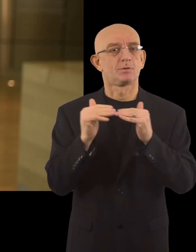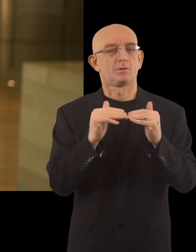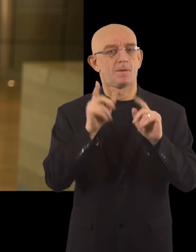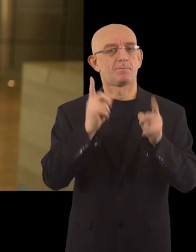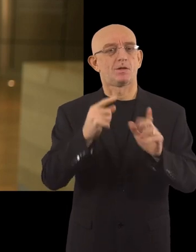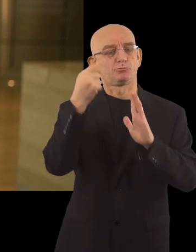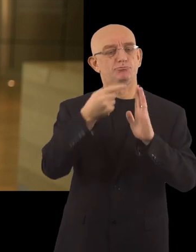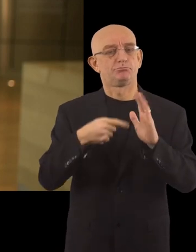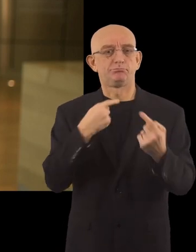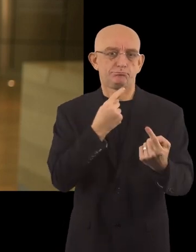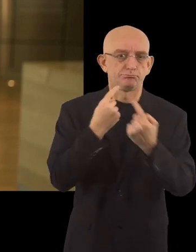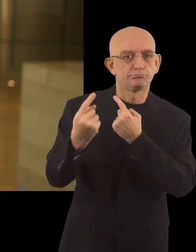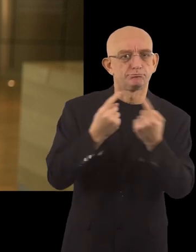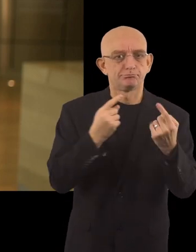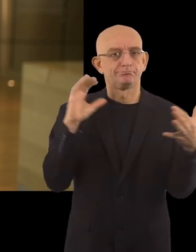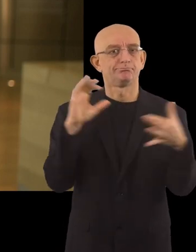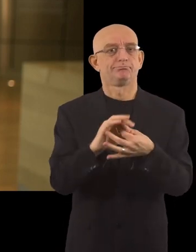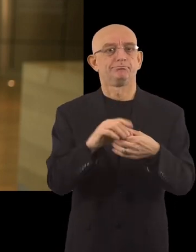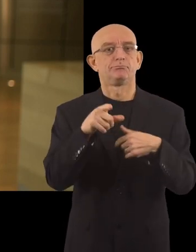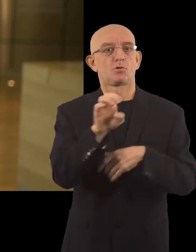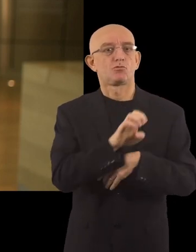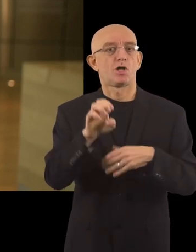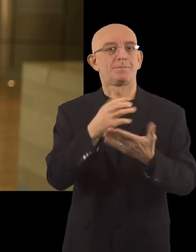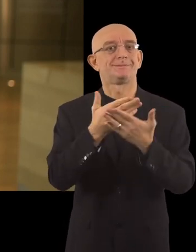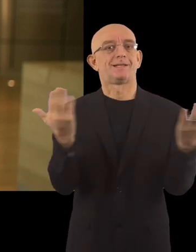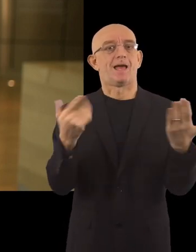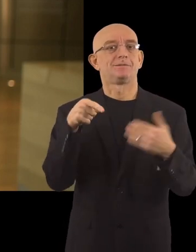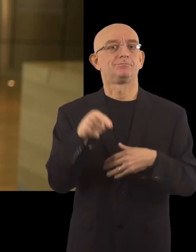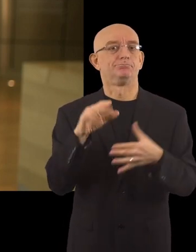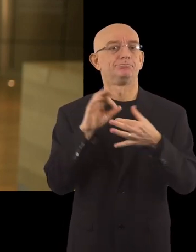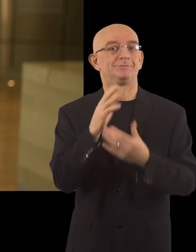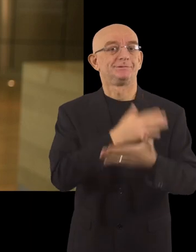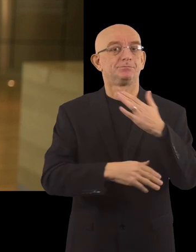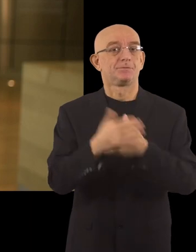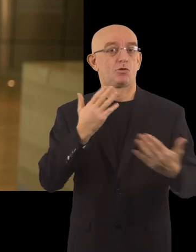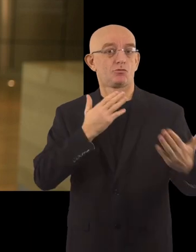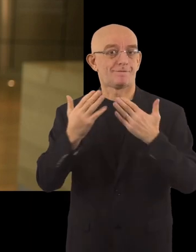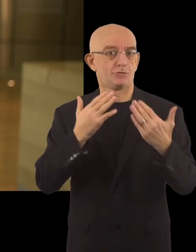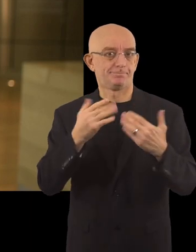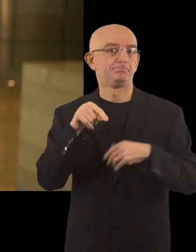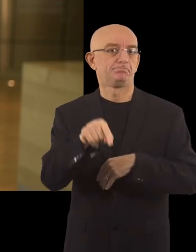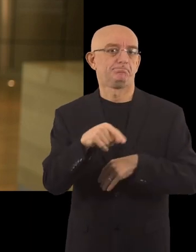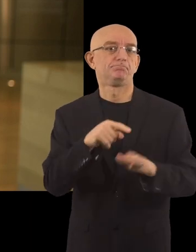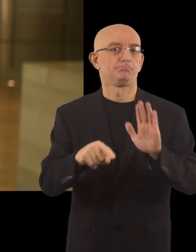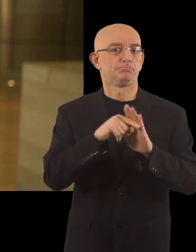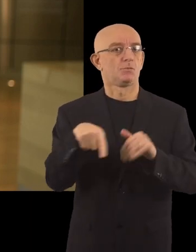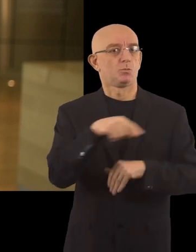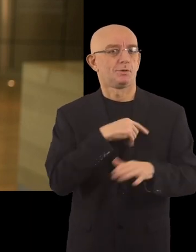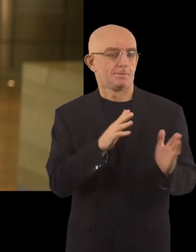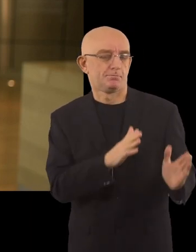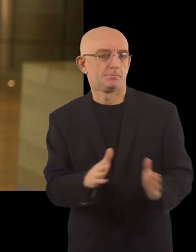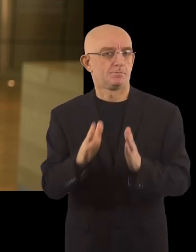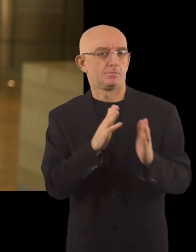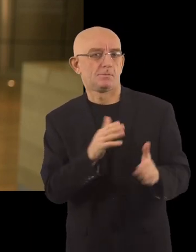is one of the points to be discussed at the European Day of Persons with Disabilities Conference. We are